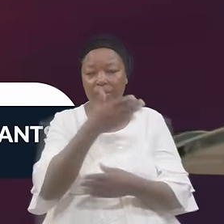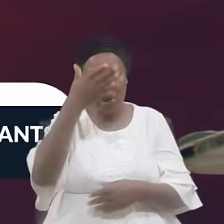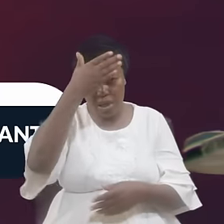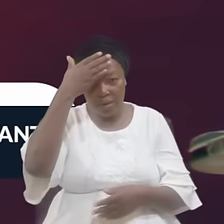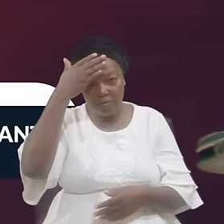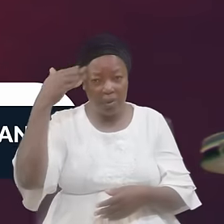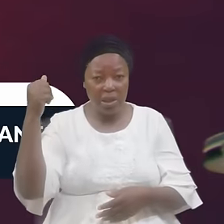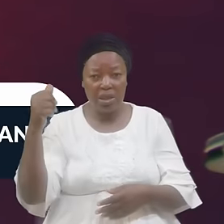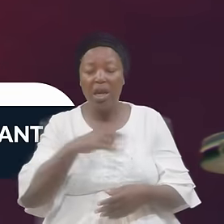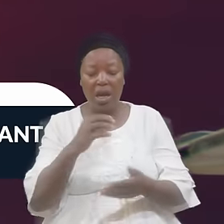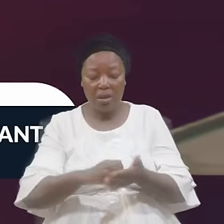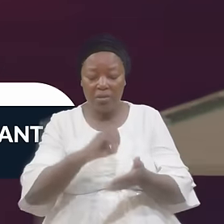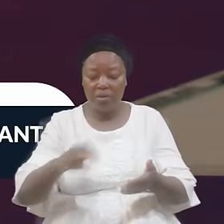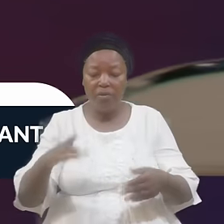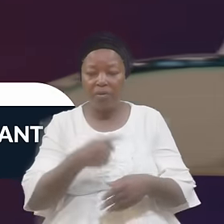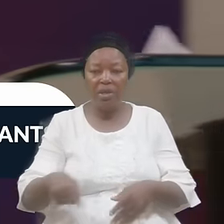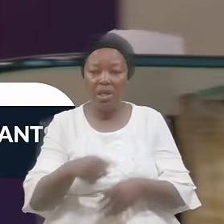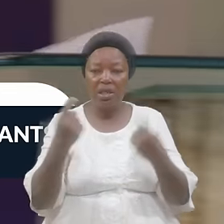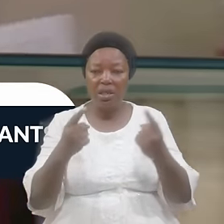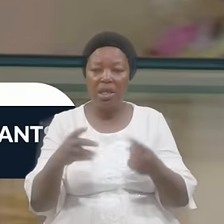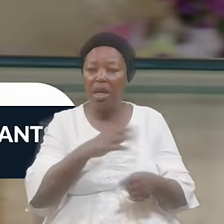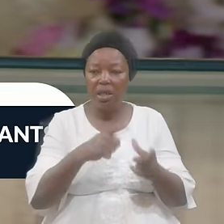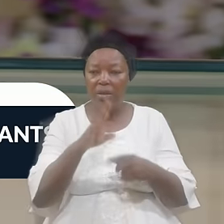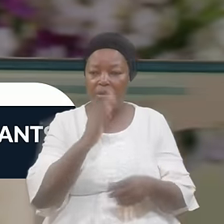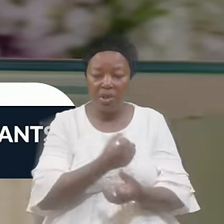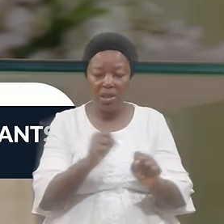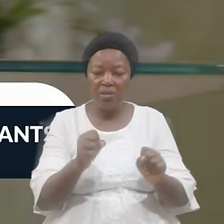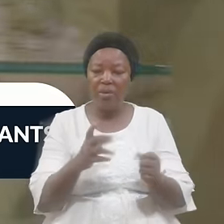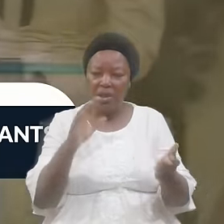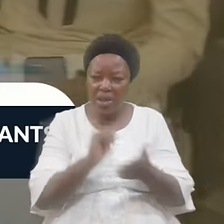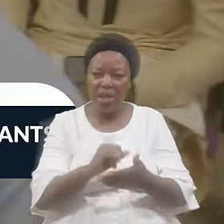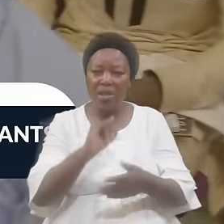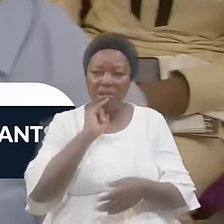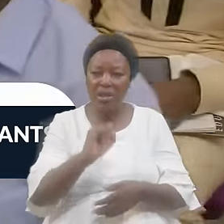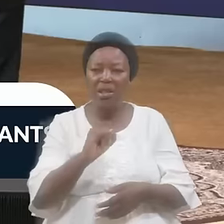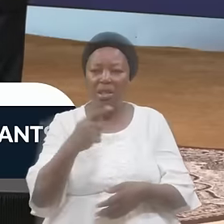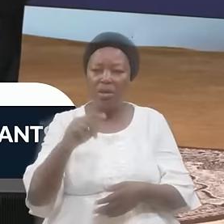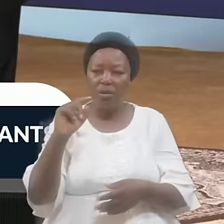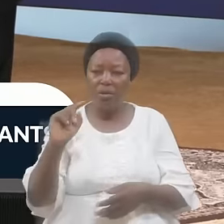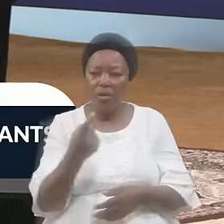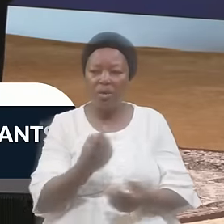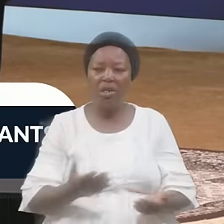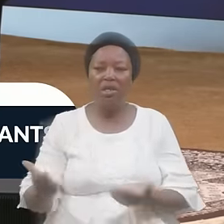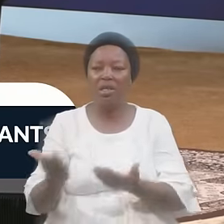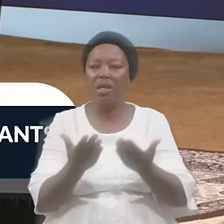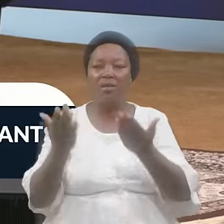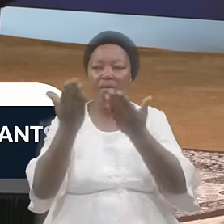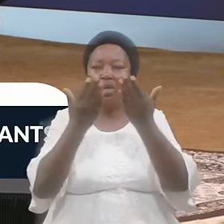Saved From Their Sin That Is The Only Service That Is